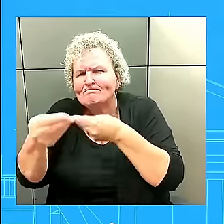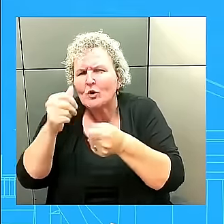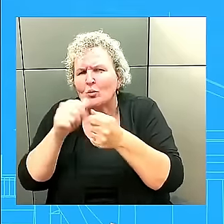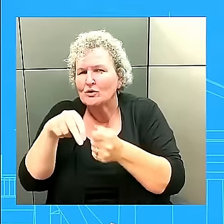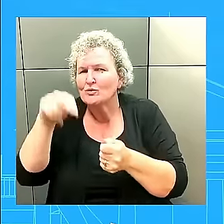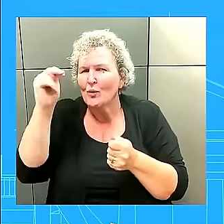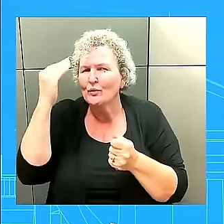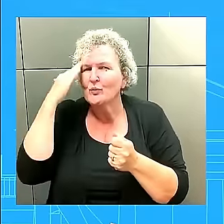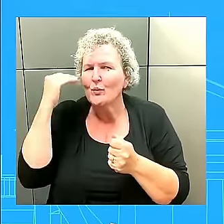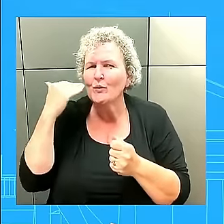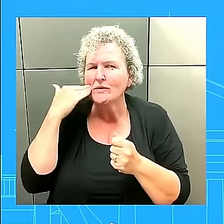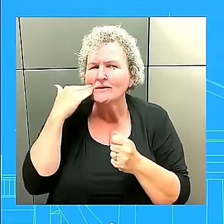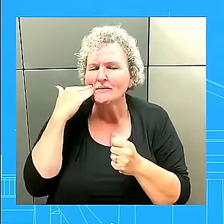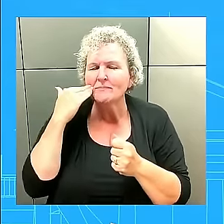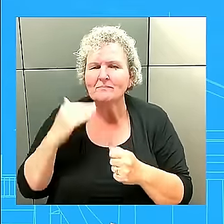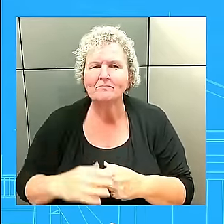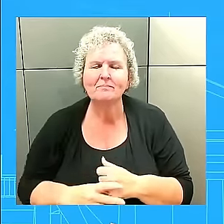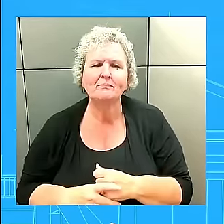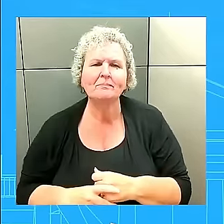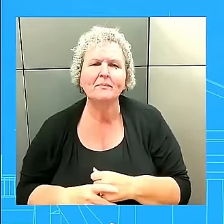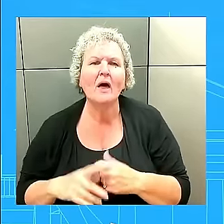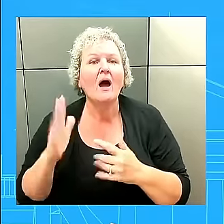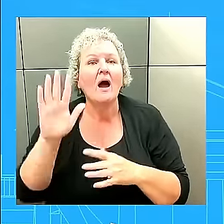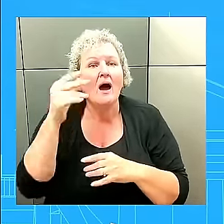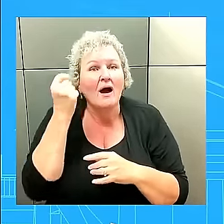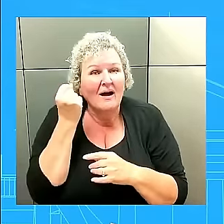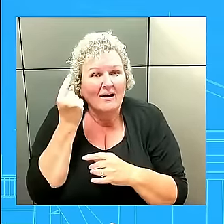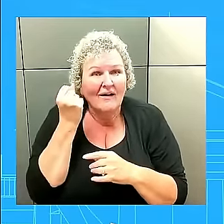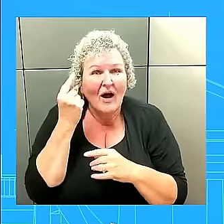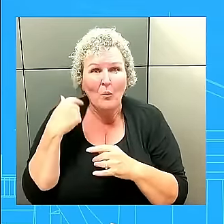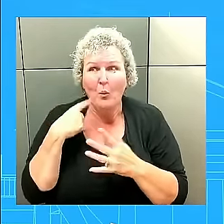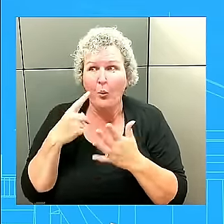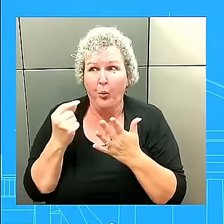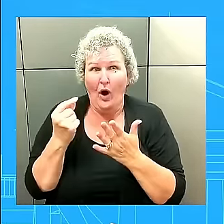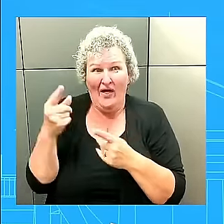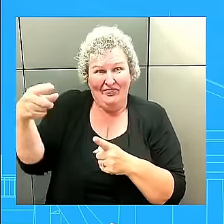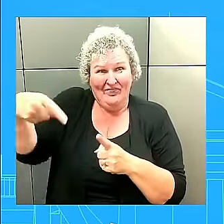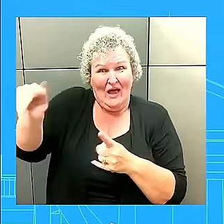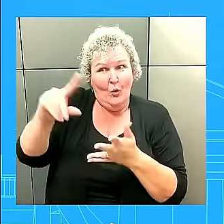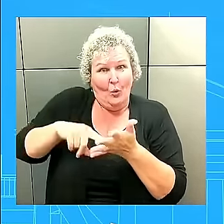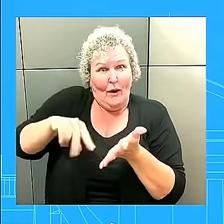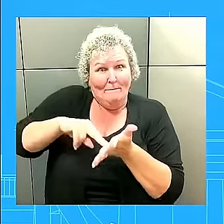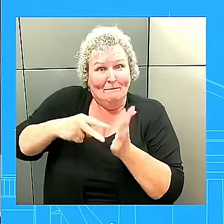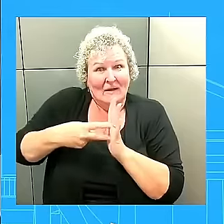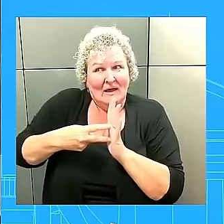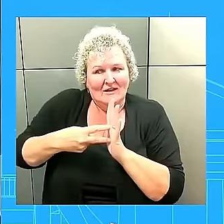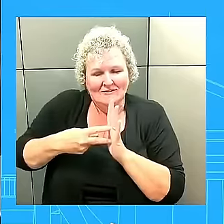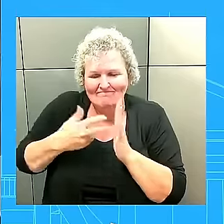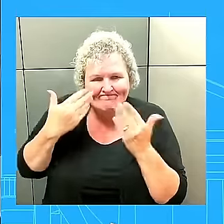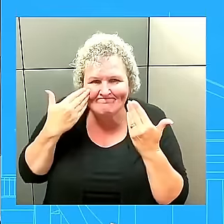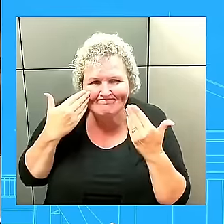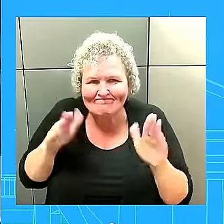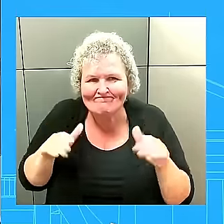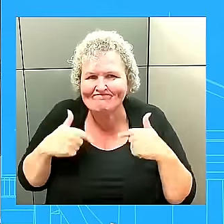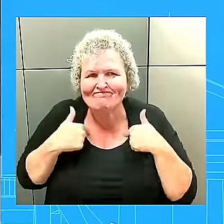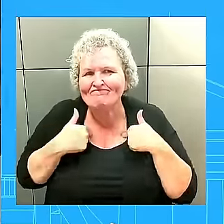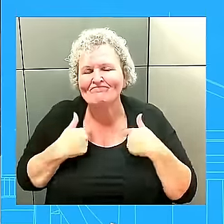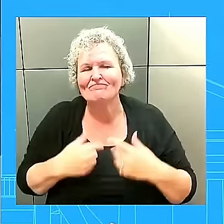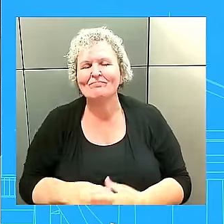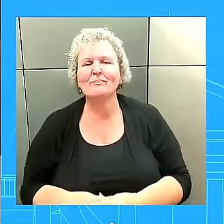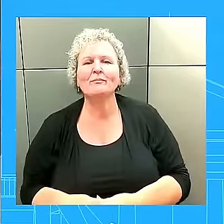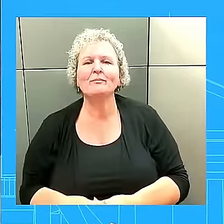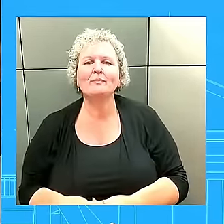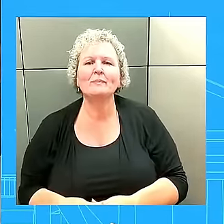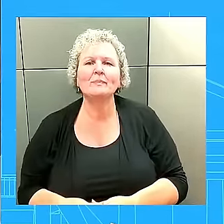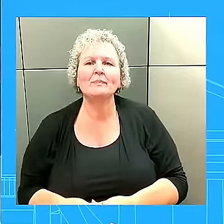particular development means going forward, we just don't know. We're going to have to watch that. do you know if this came about because